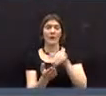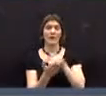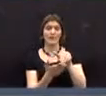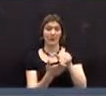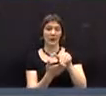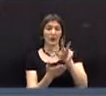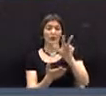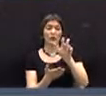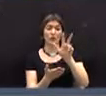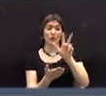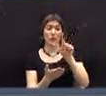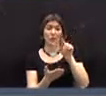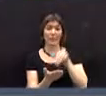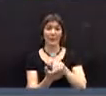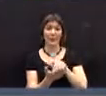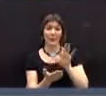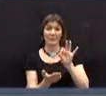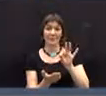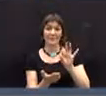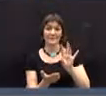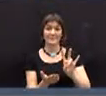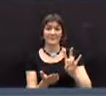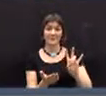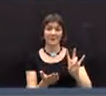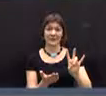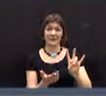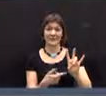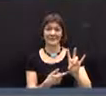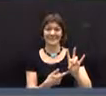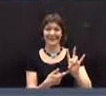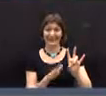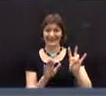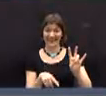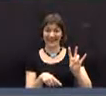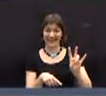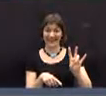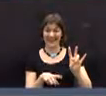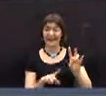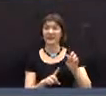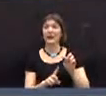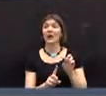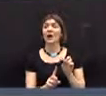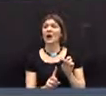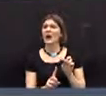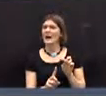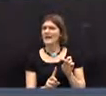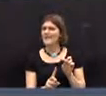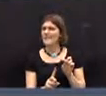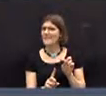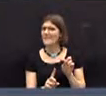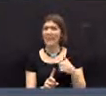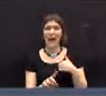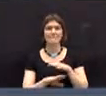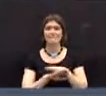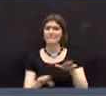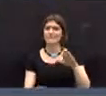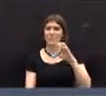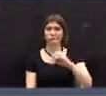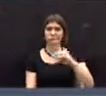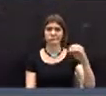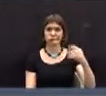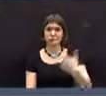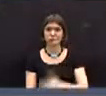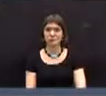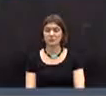,331,977, uh, I have to rule out of order, Mr.